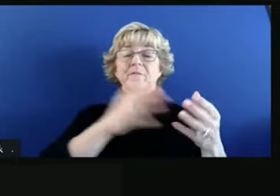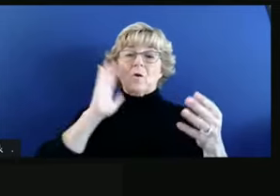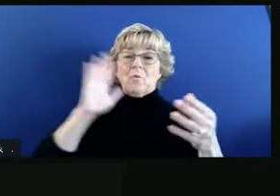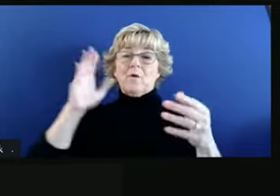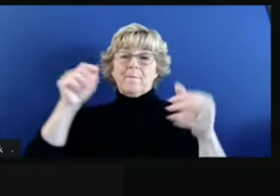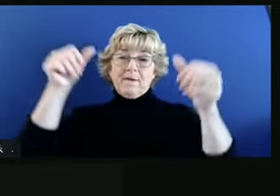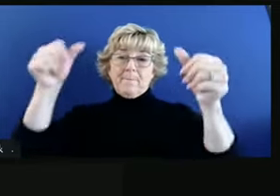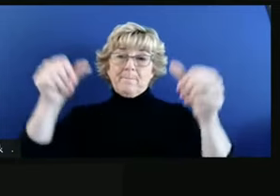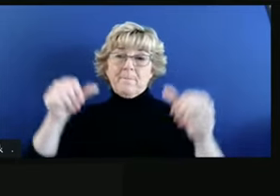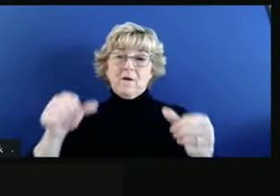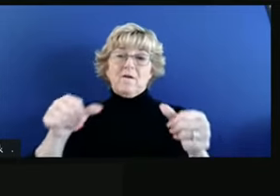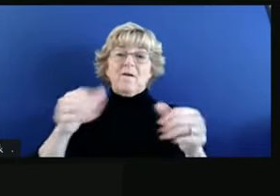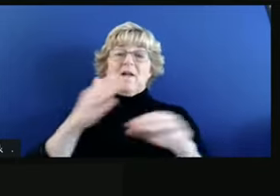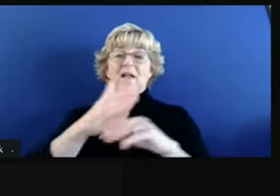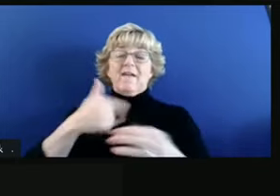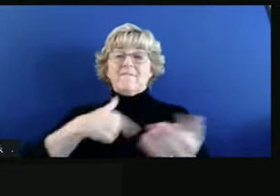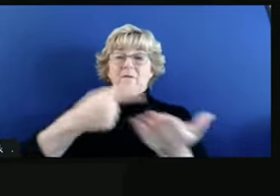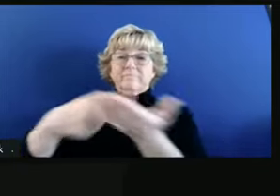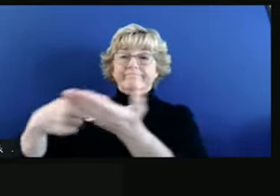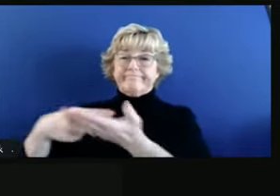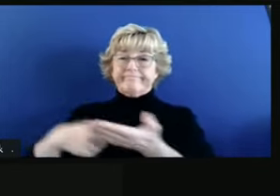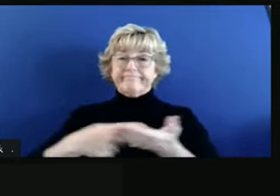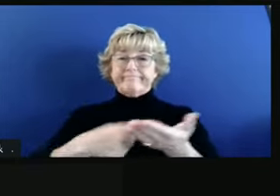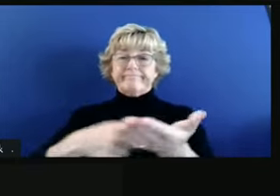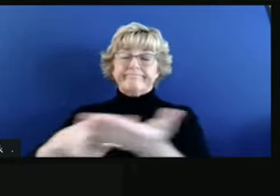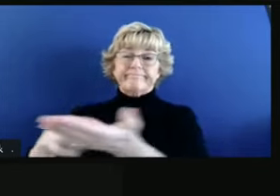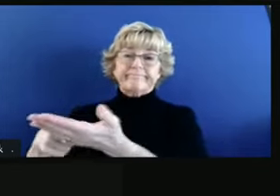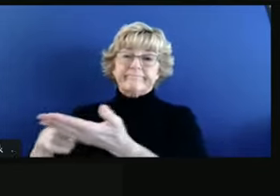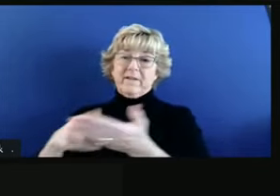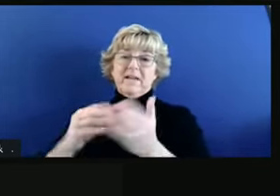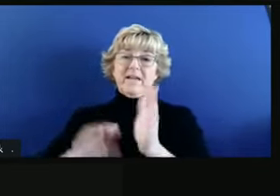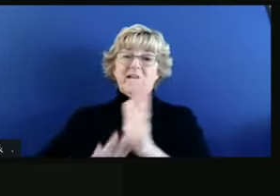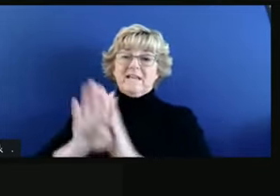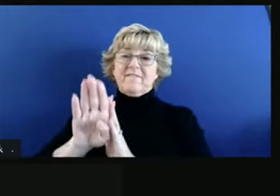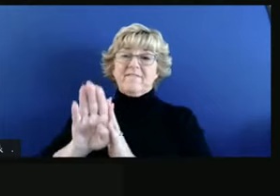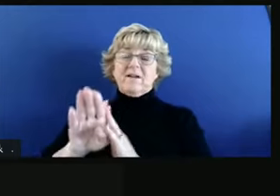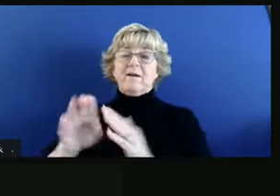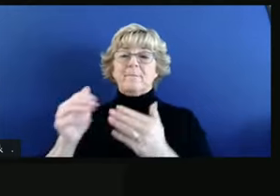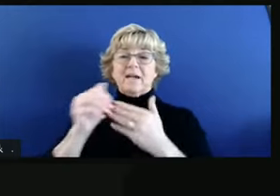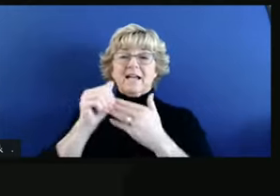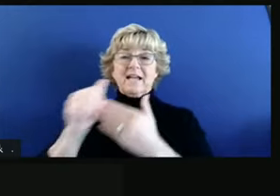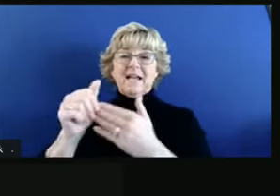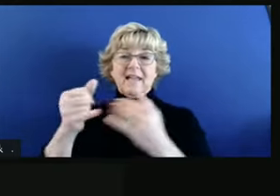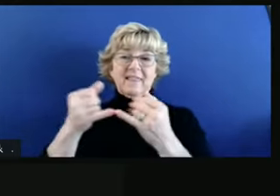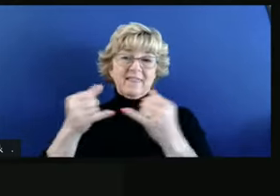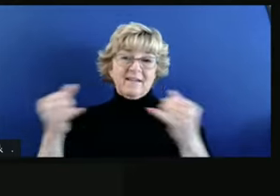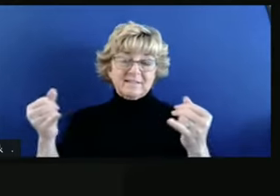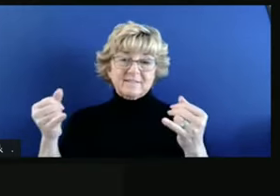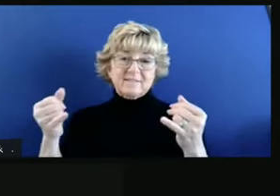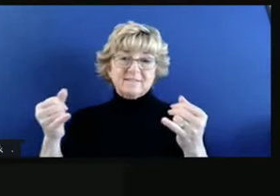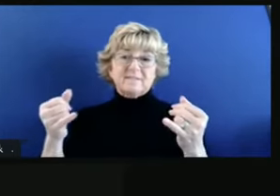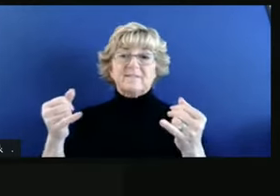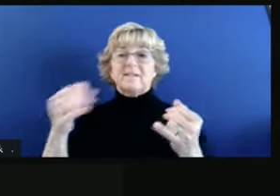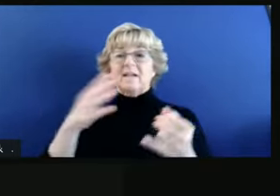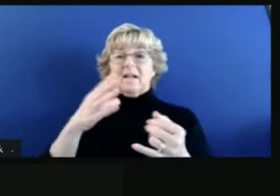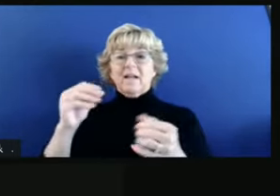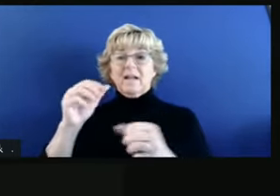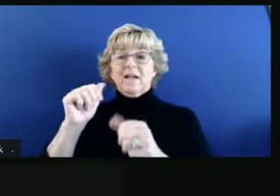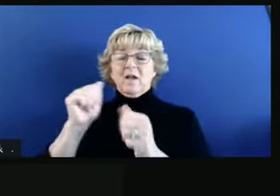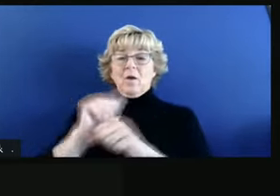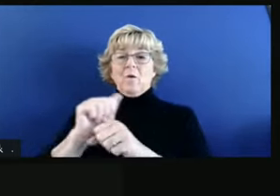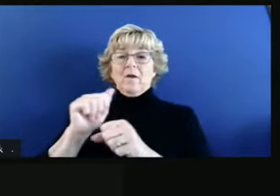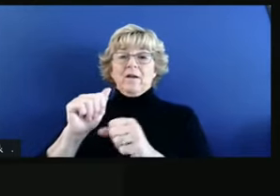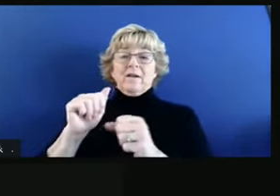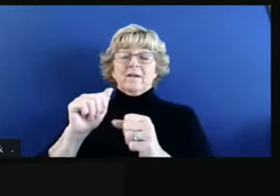of the right conversations with our drafting guidelines work group, assimilation and working with our community